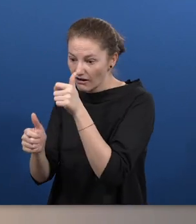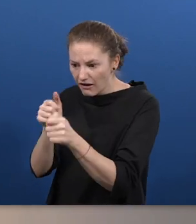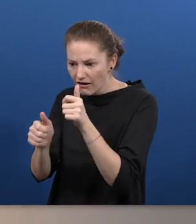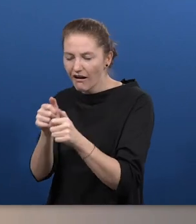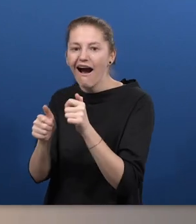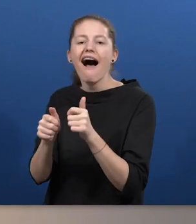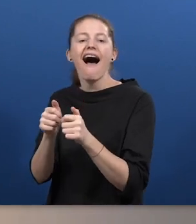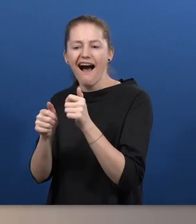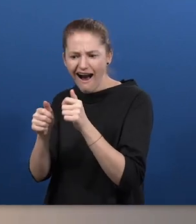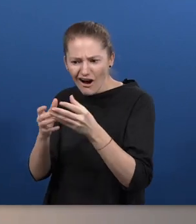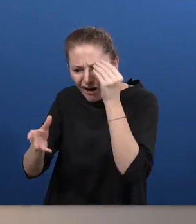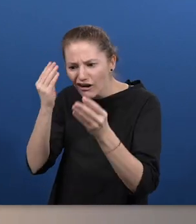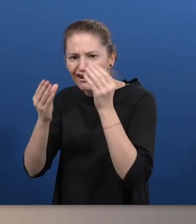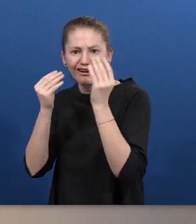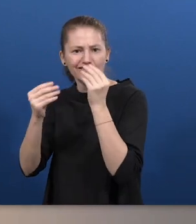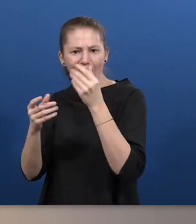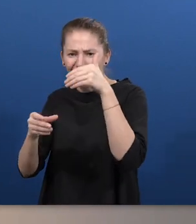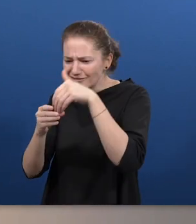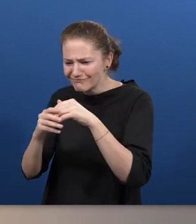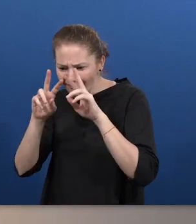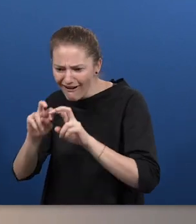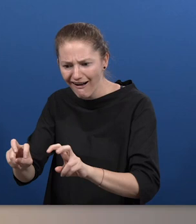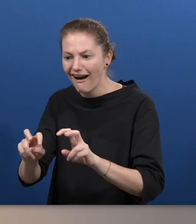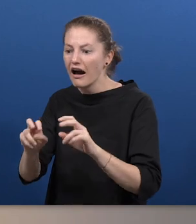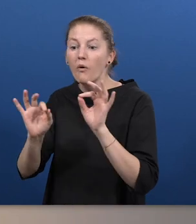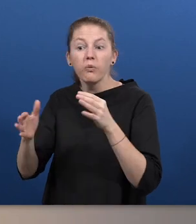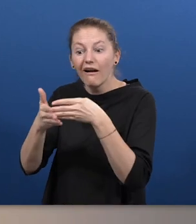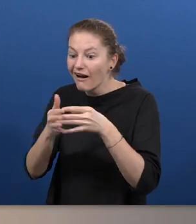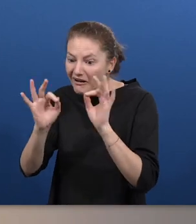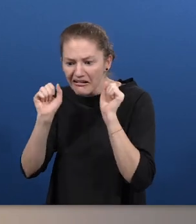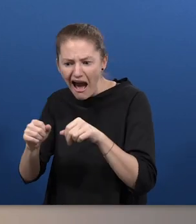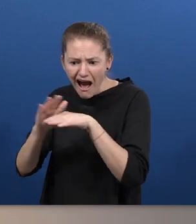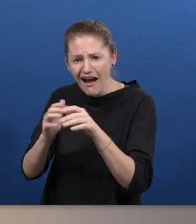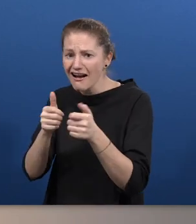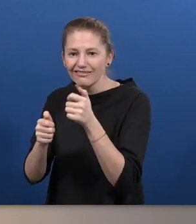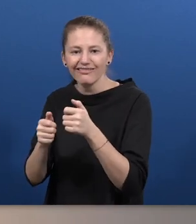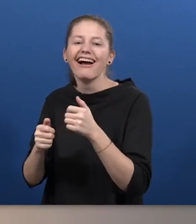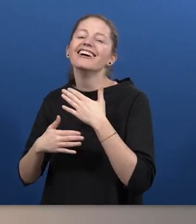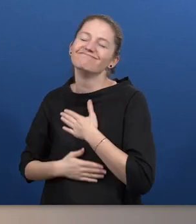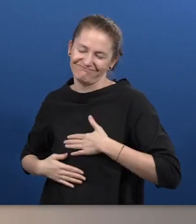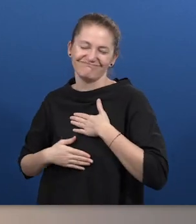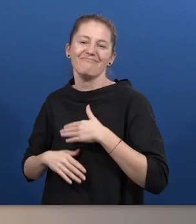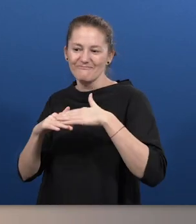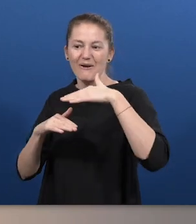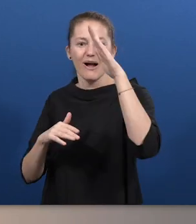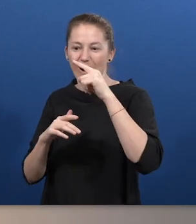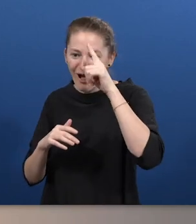barriers, you are much more motivated to take part. I think the daily experience of barriers